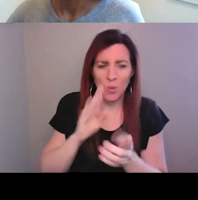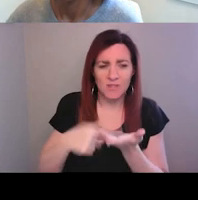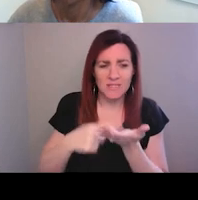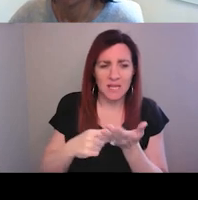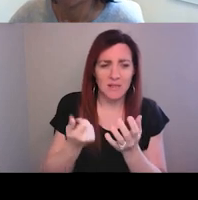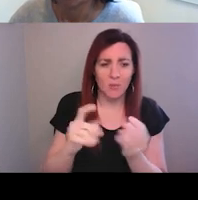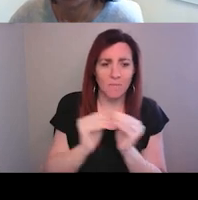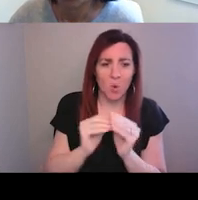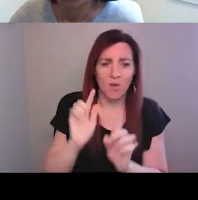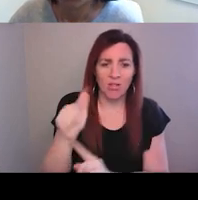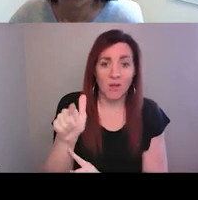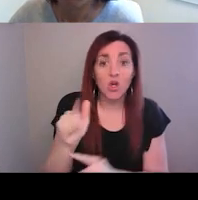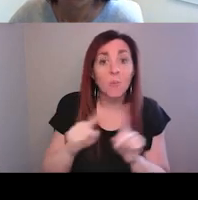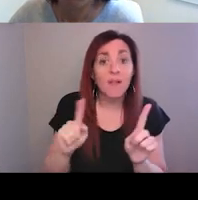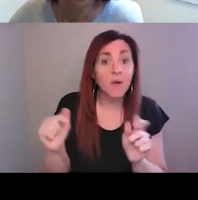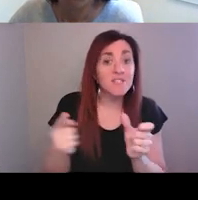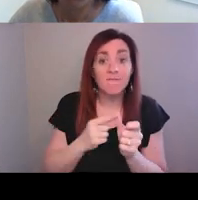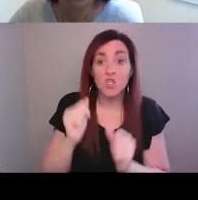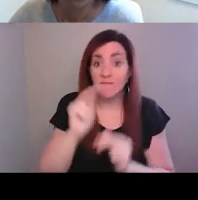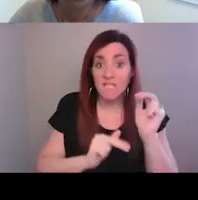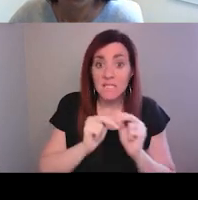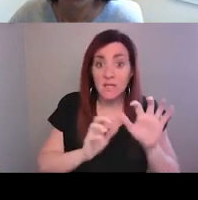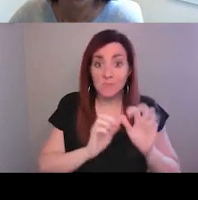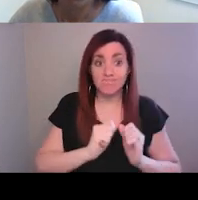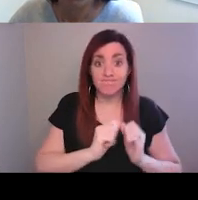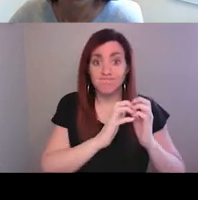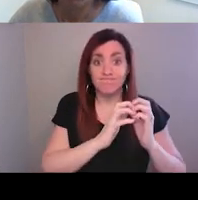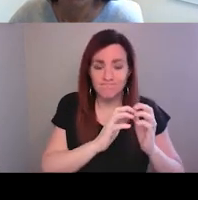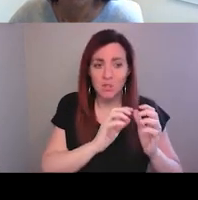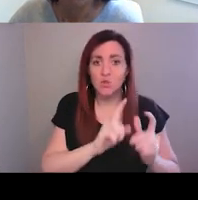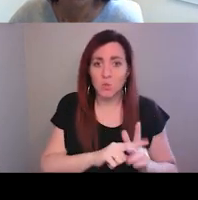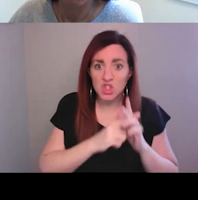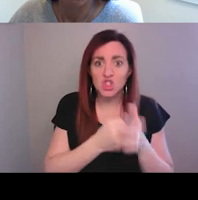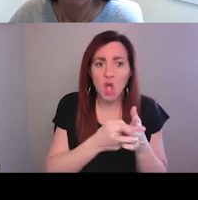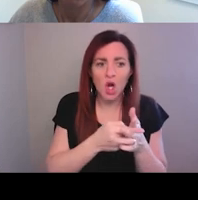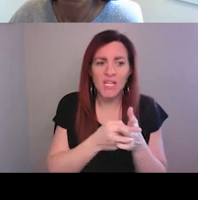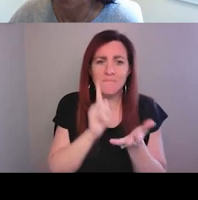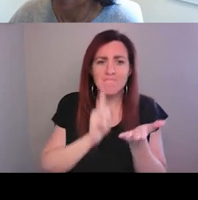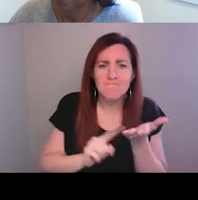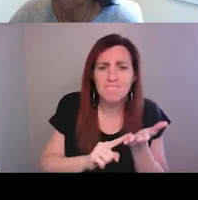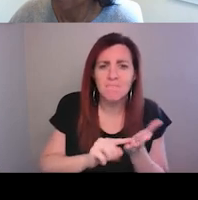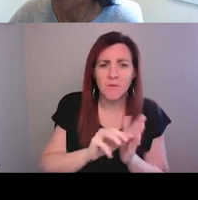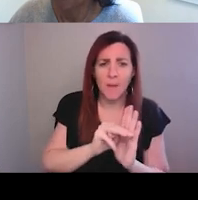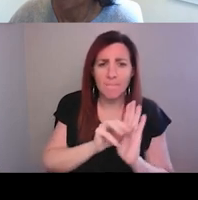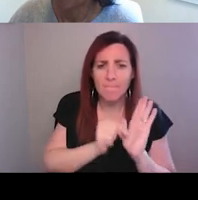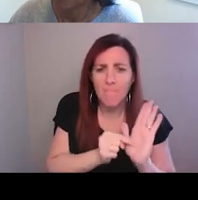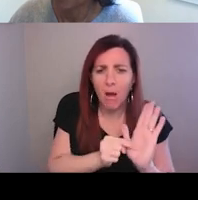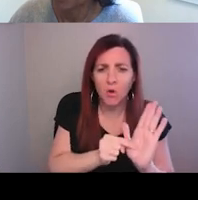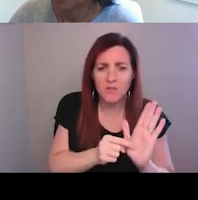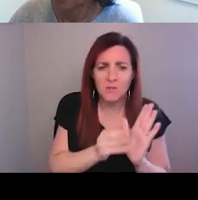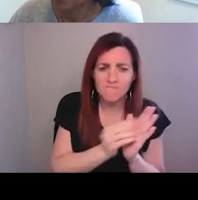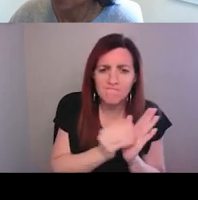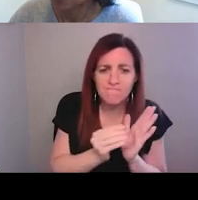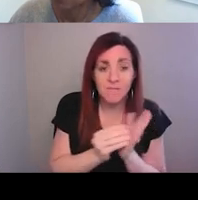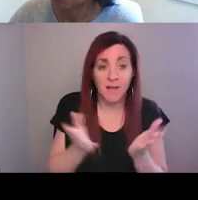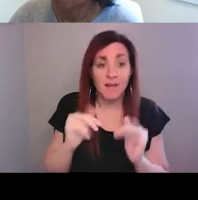later too. But that was the first facility we actually started really looking at models for. Let me go to the next slide,